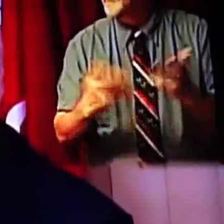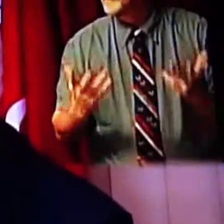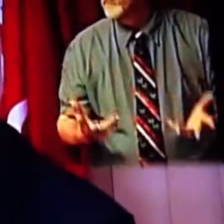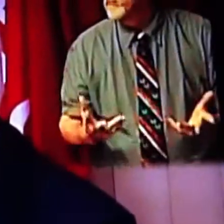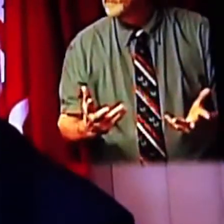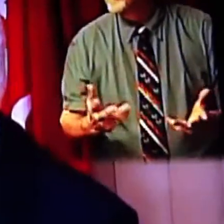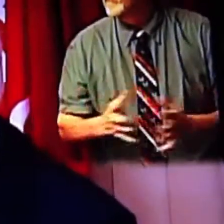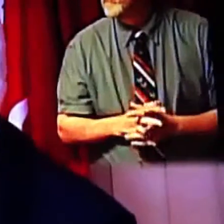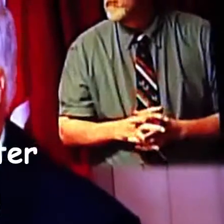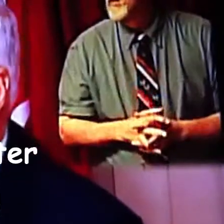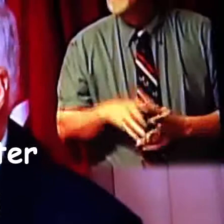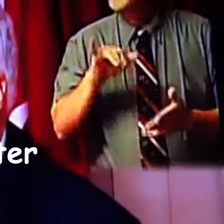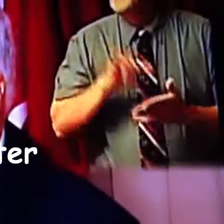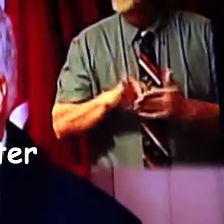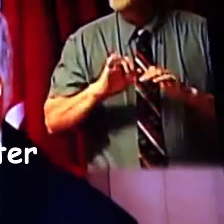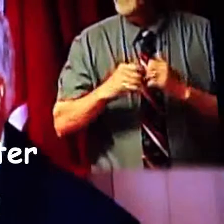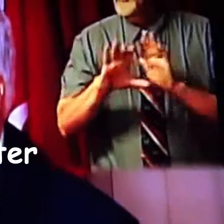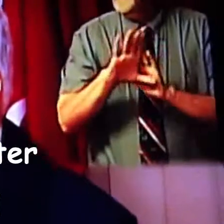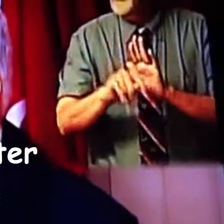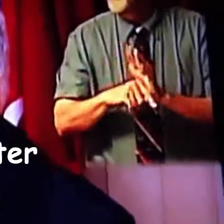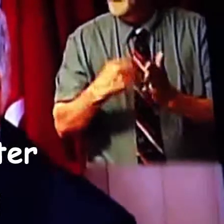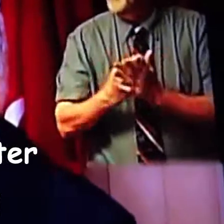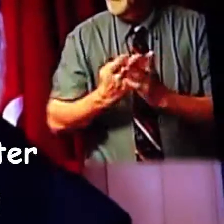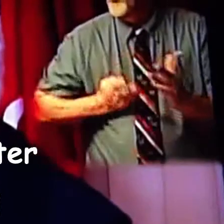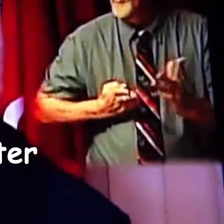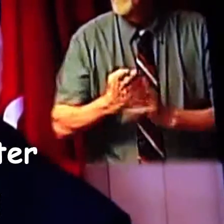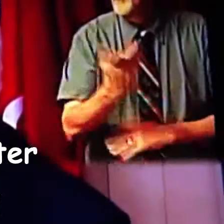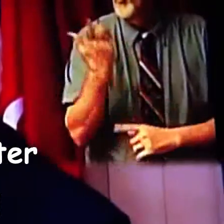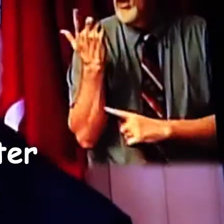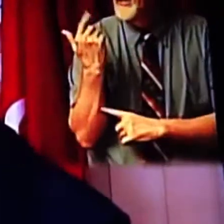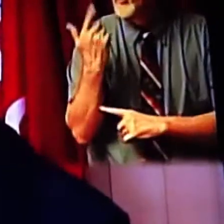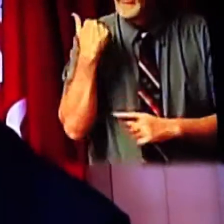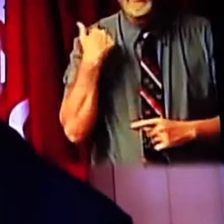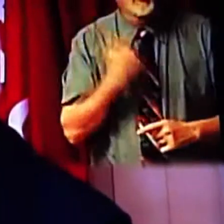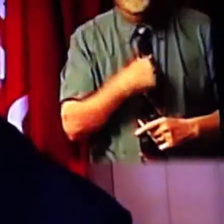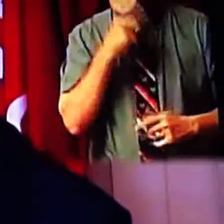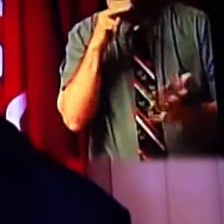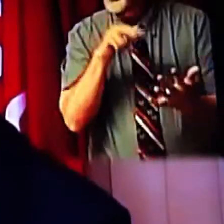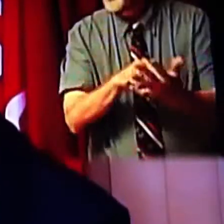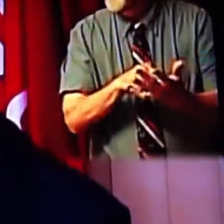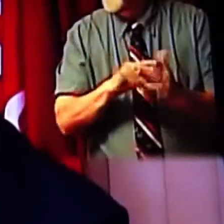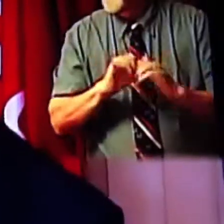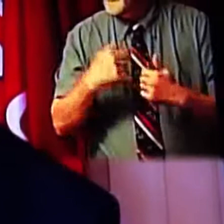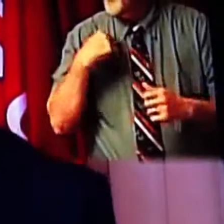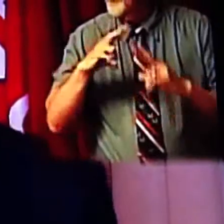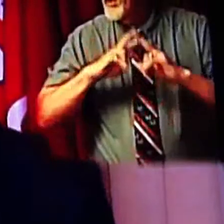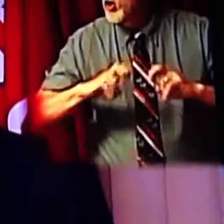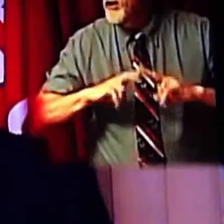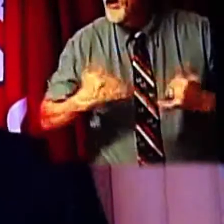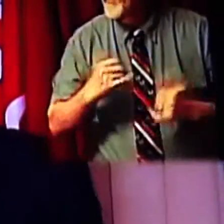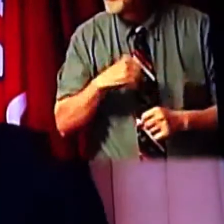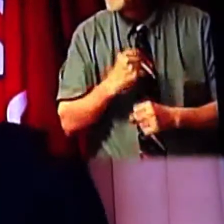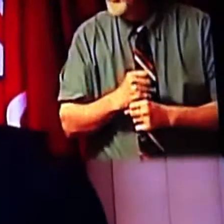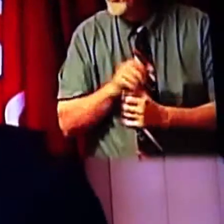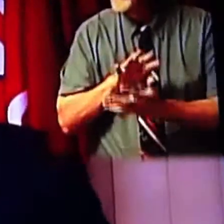at that point in time. That's how the contract money got approved last year because we did not look at it the way we're looking at it this year with